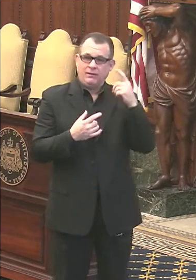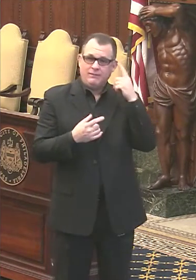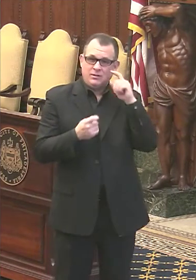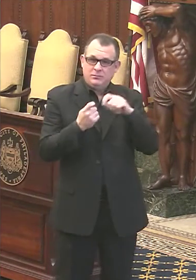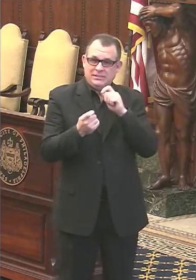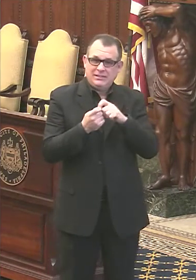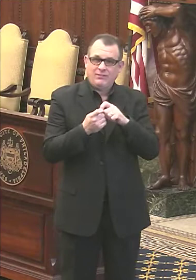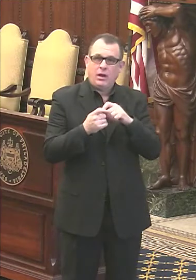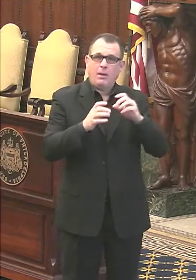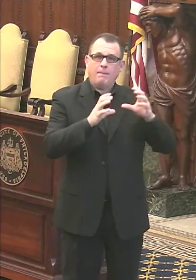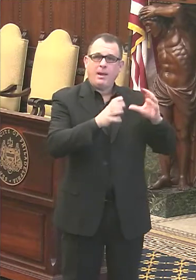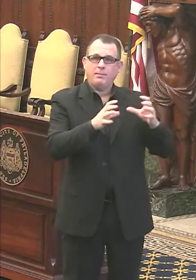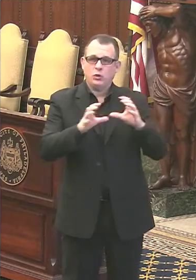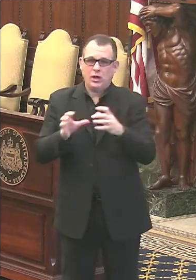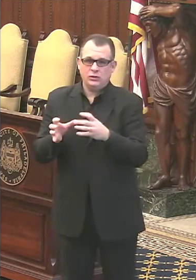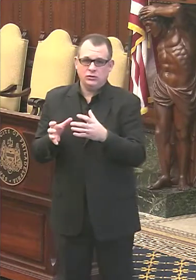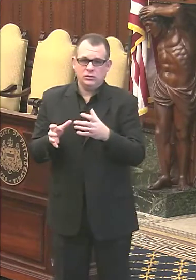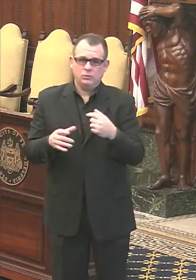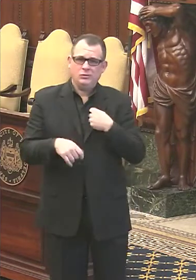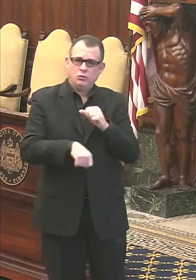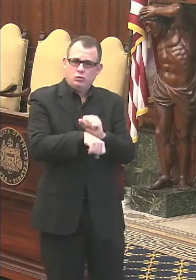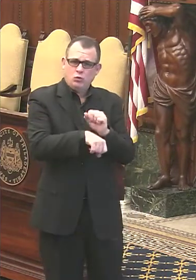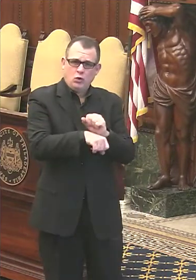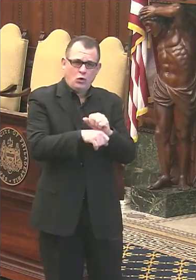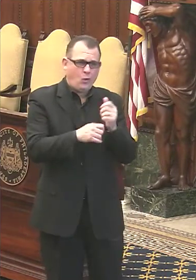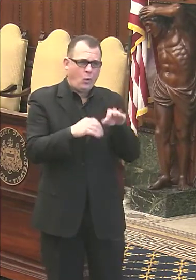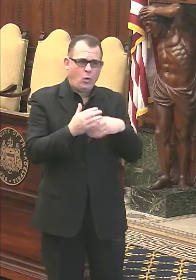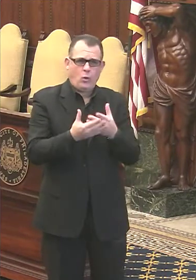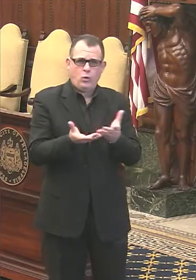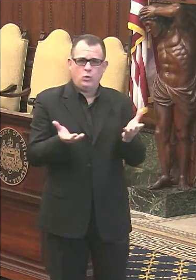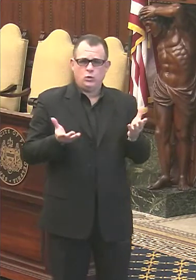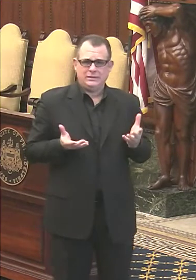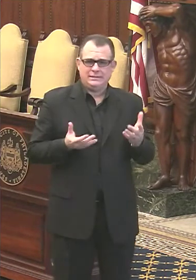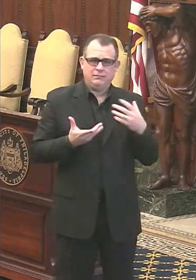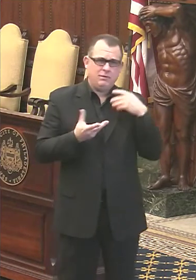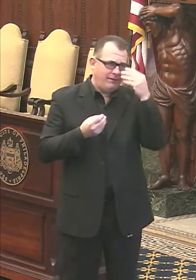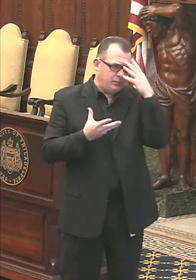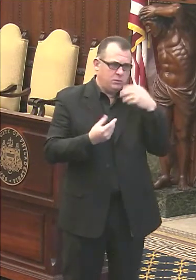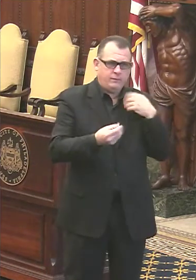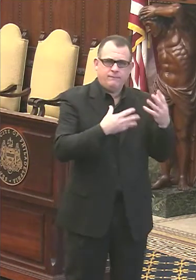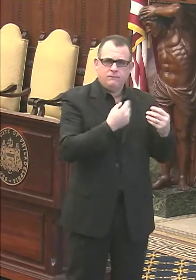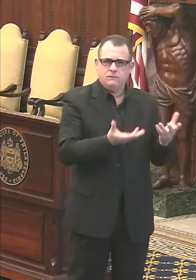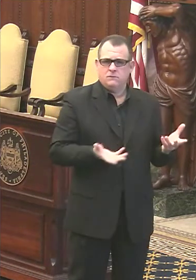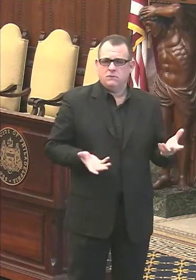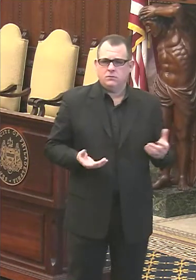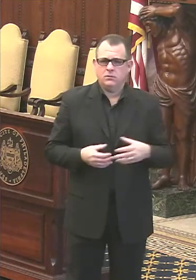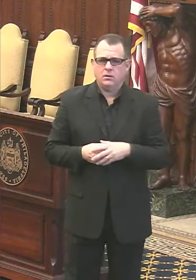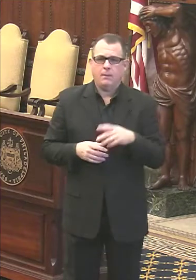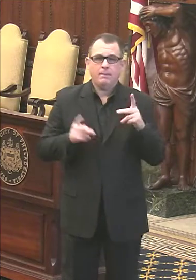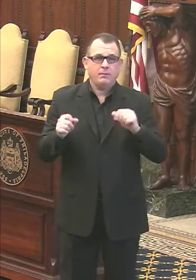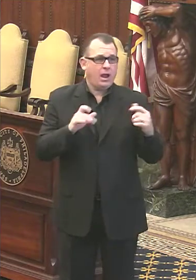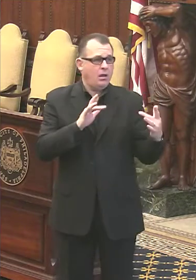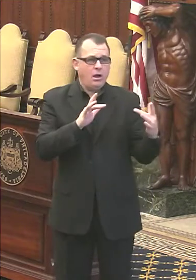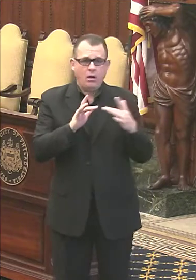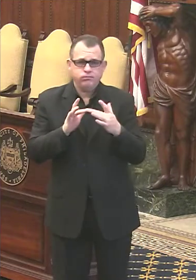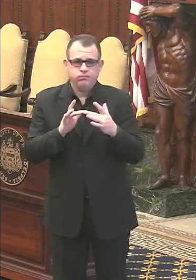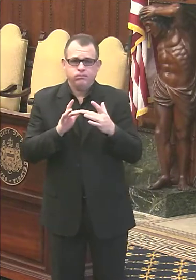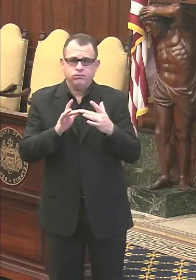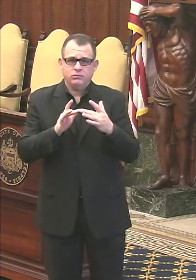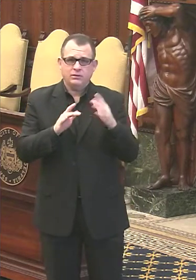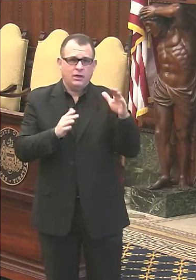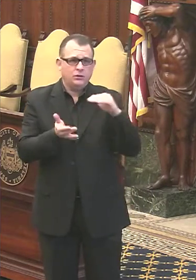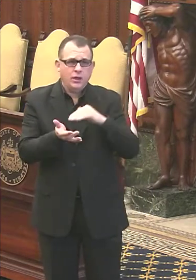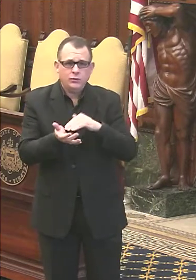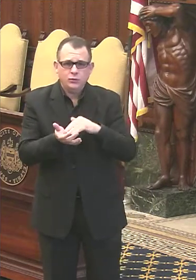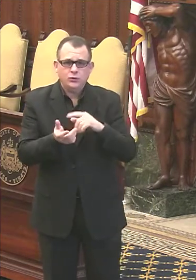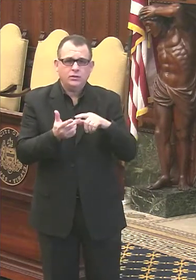population. We'll be working with all those clinics to make that available. Um, and then, uh, they, you people can contact those clinics. Those clinics may also be reaching out to those